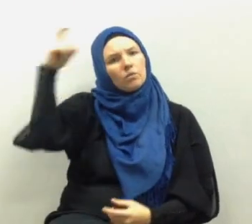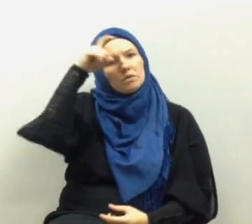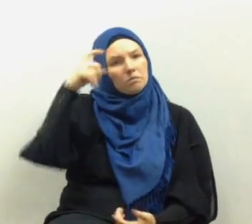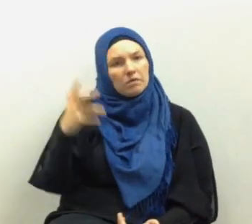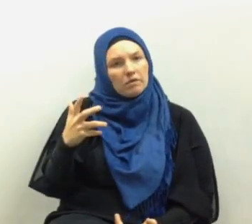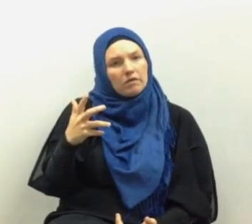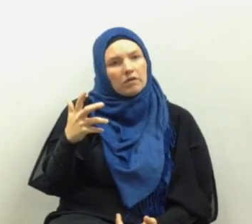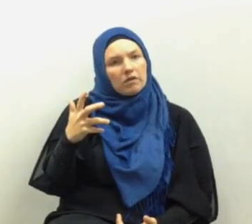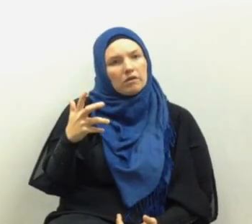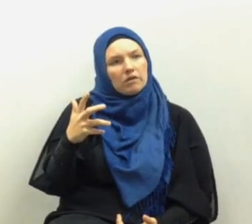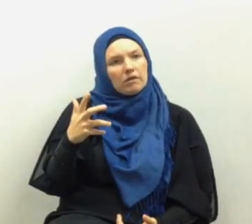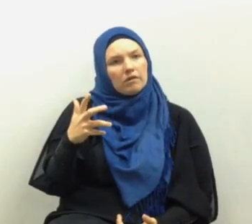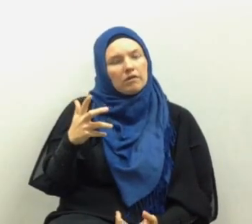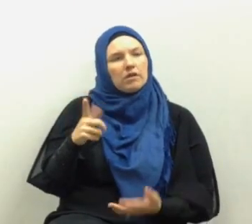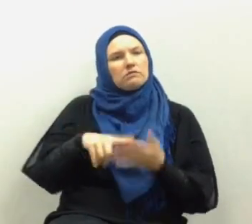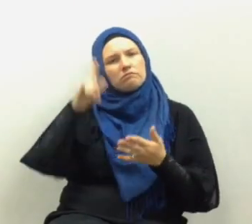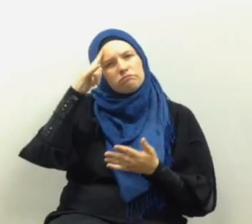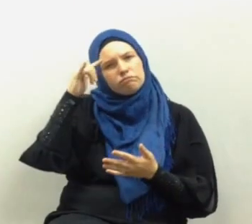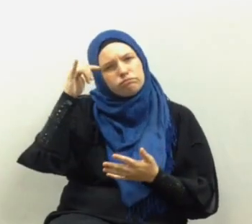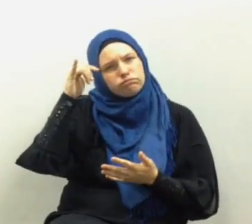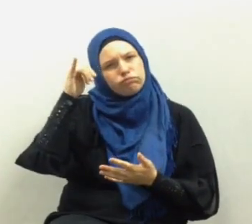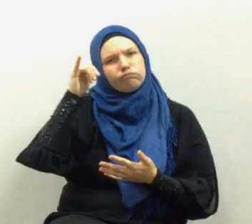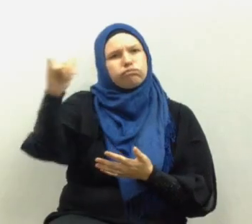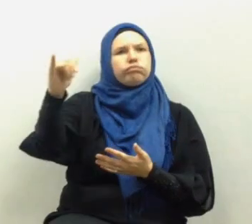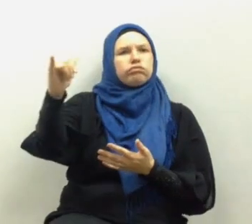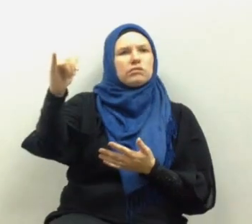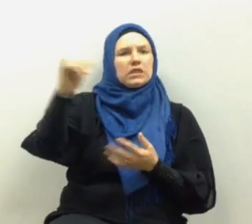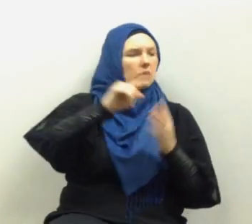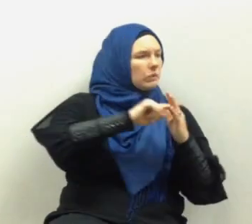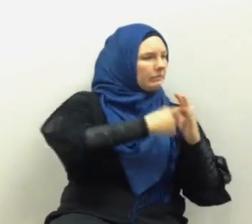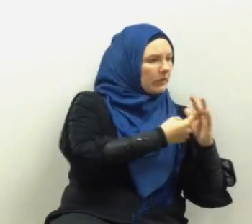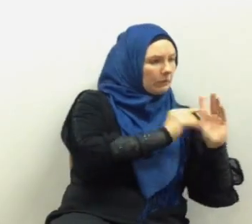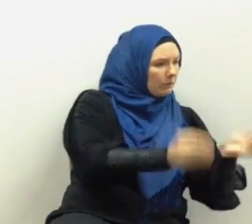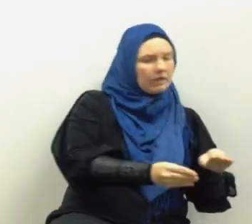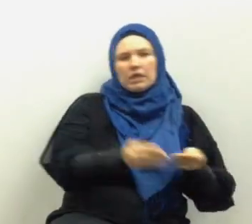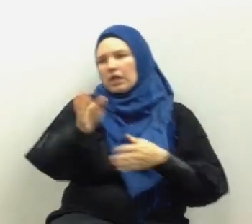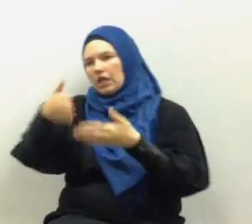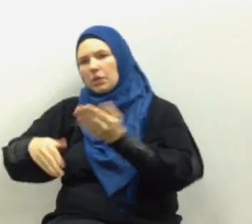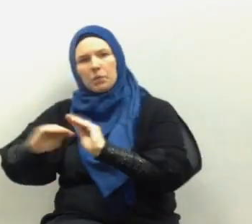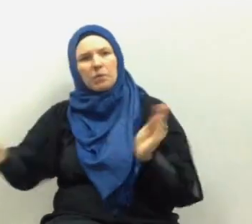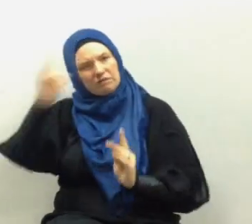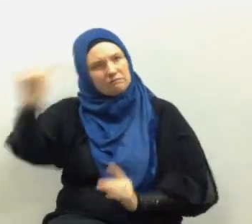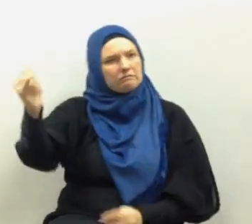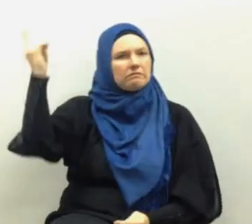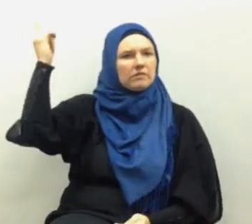is the attribute of the infinite the one who has no beginning no end